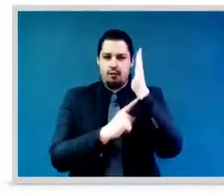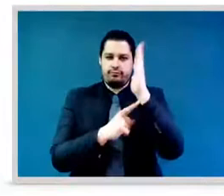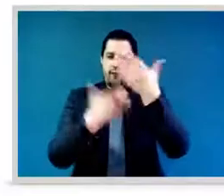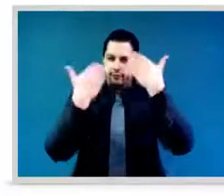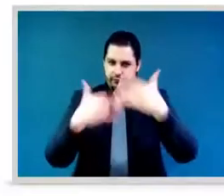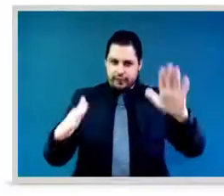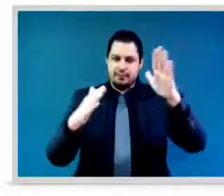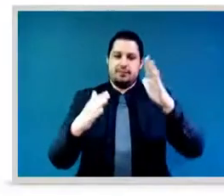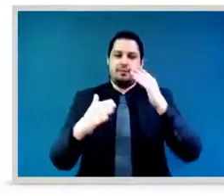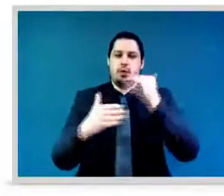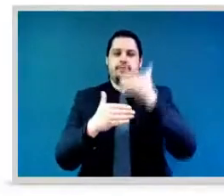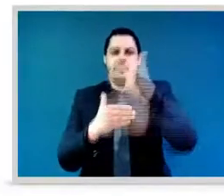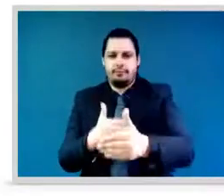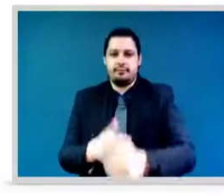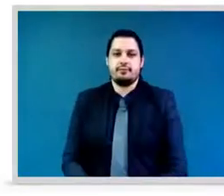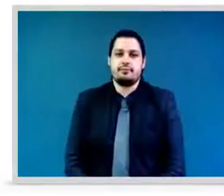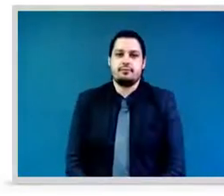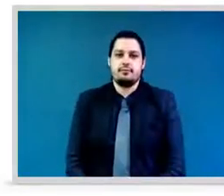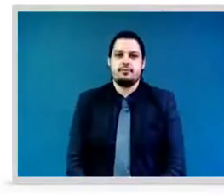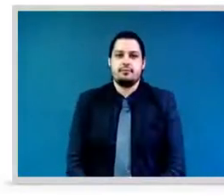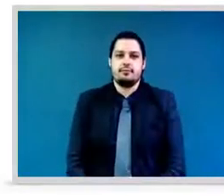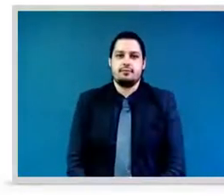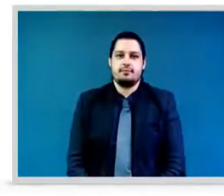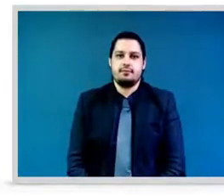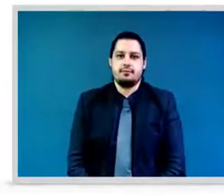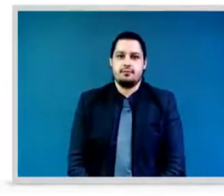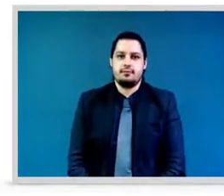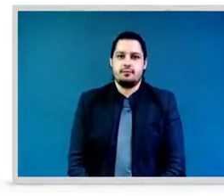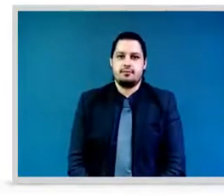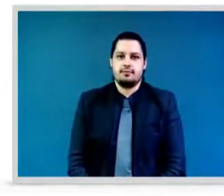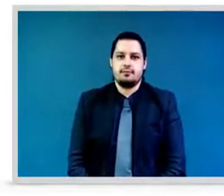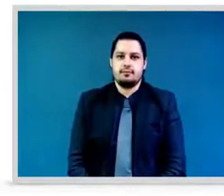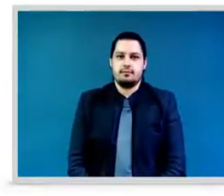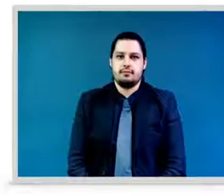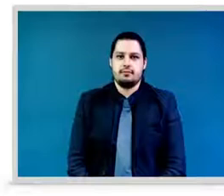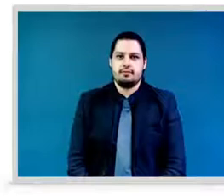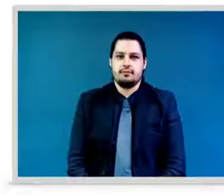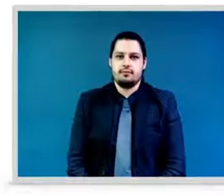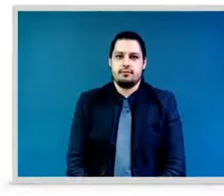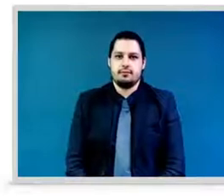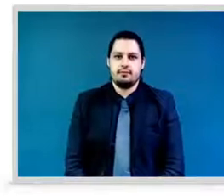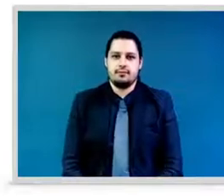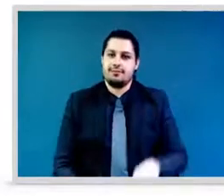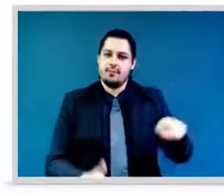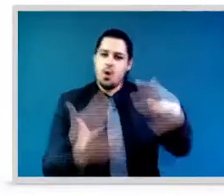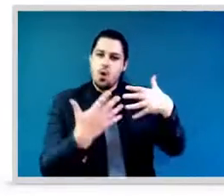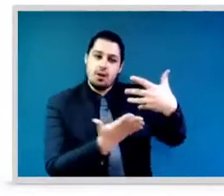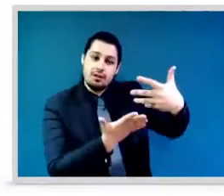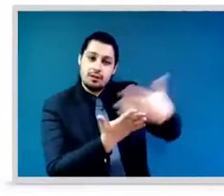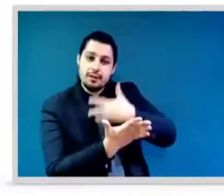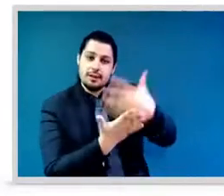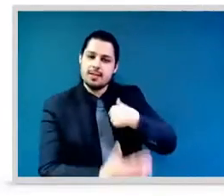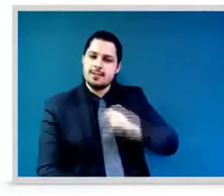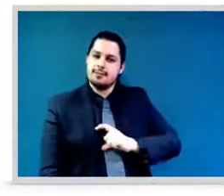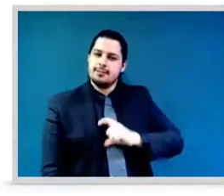sentence for their summary and inspiration for us. So this will give you time to prepare. prepare. Thank you,